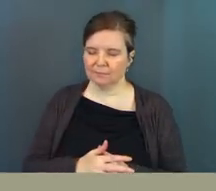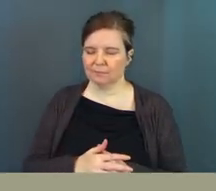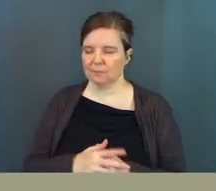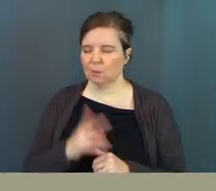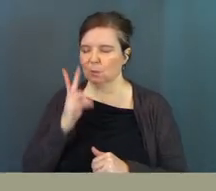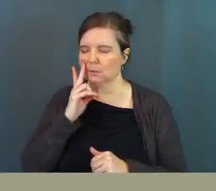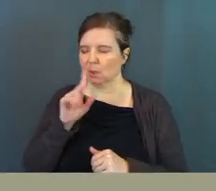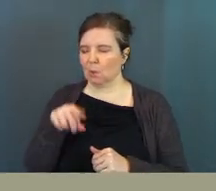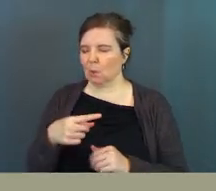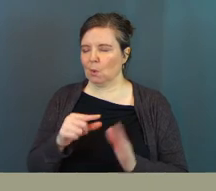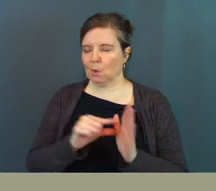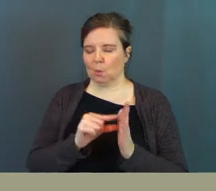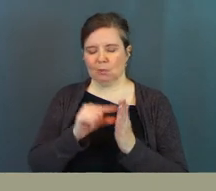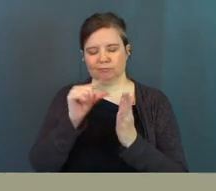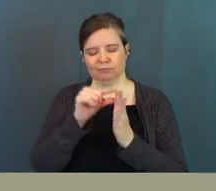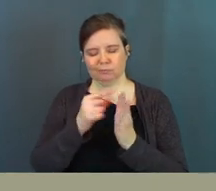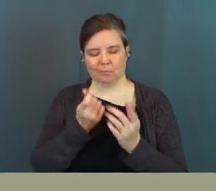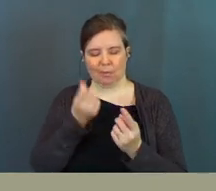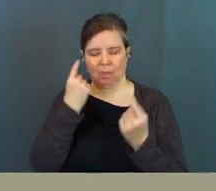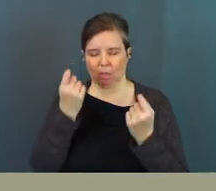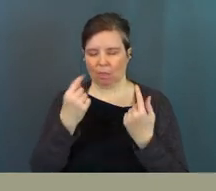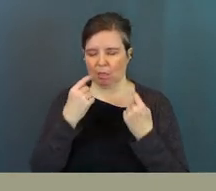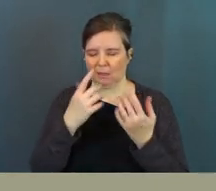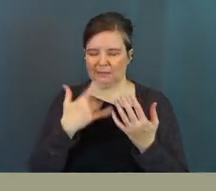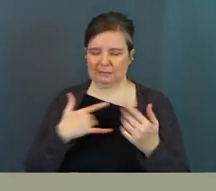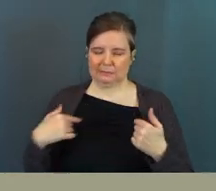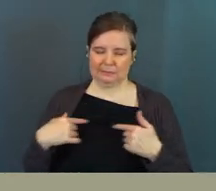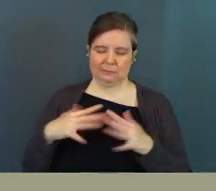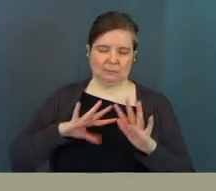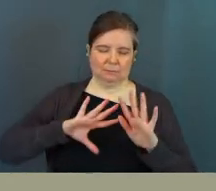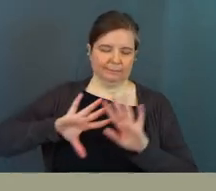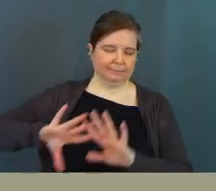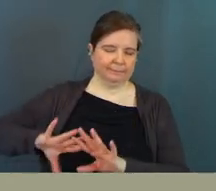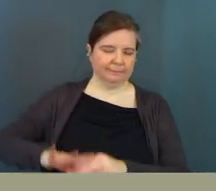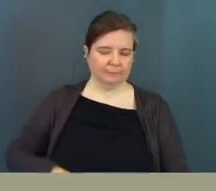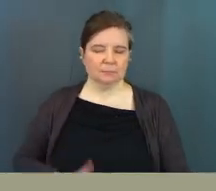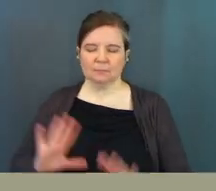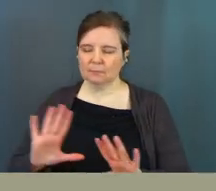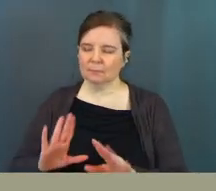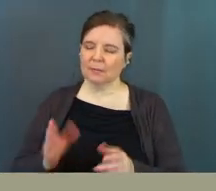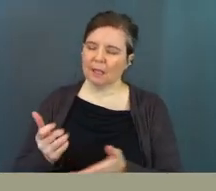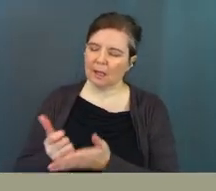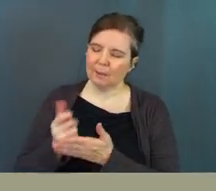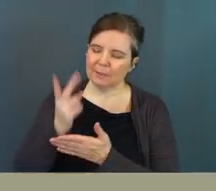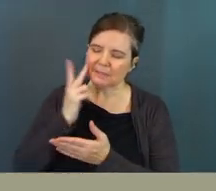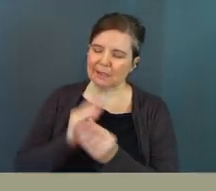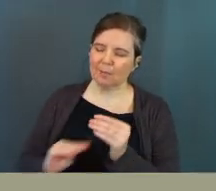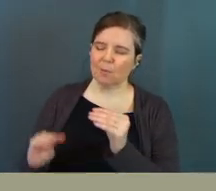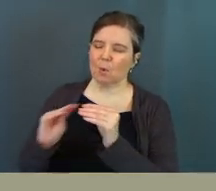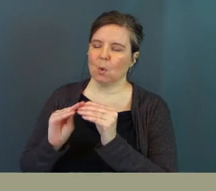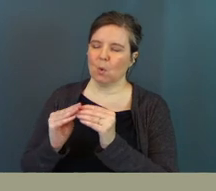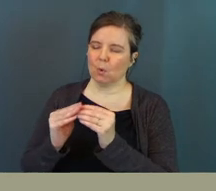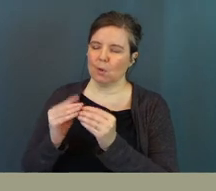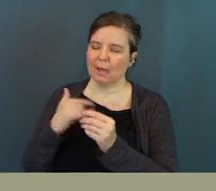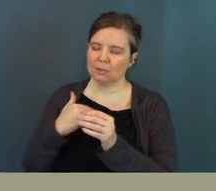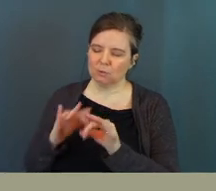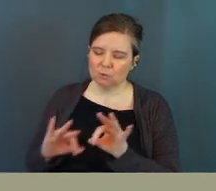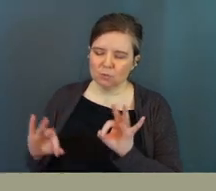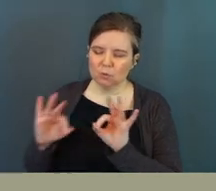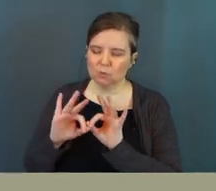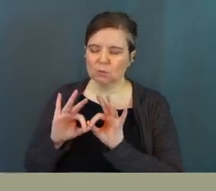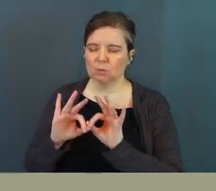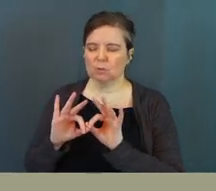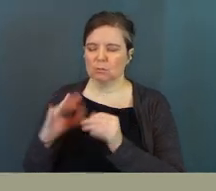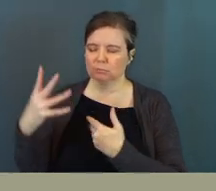When we just see it as a bunch of words that maybe we don't understand that's intimidating, God. But help us to see it as more than that, God. Help us to see it as crucial, as